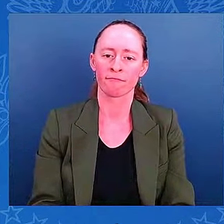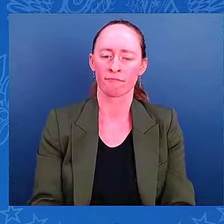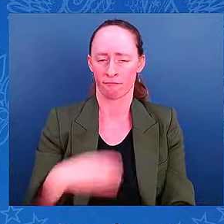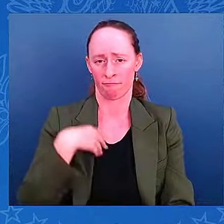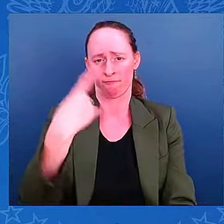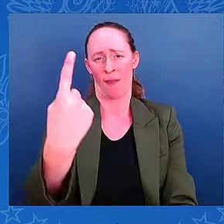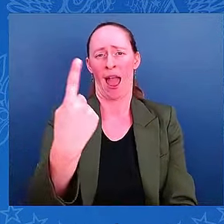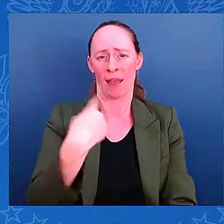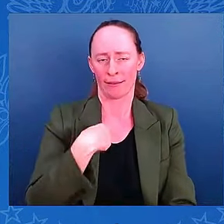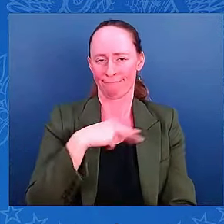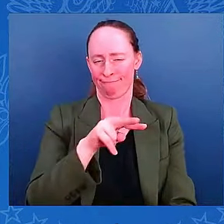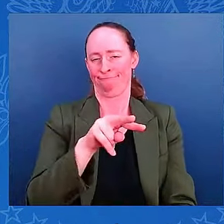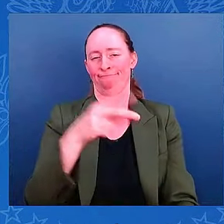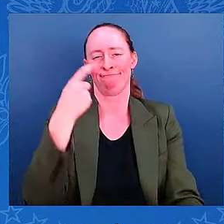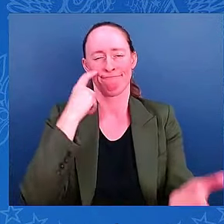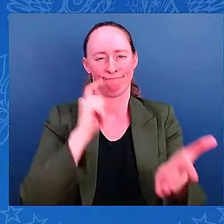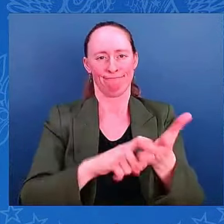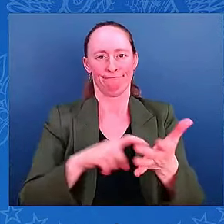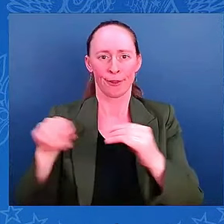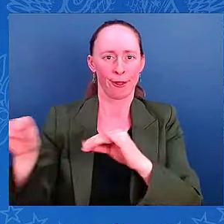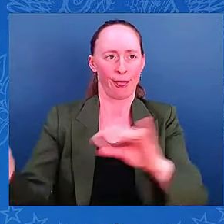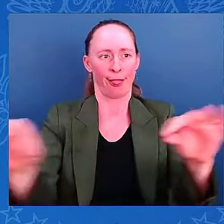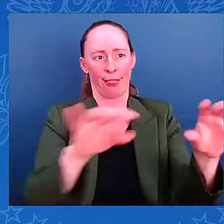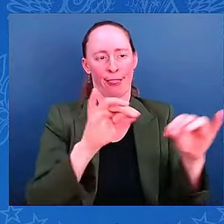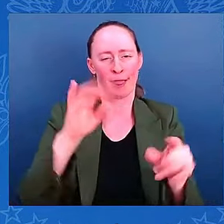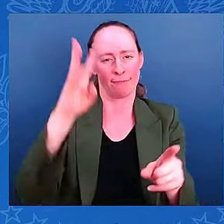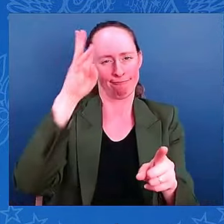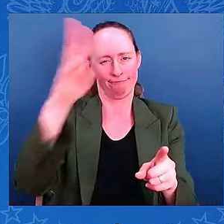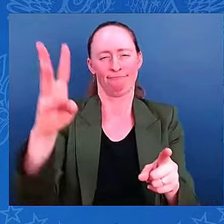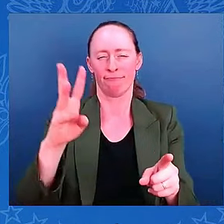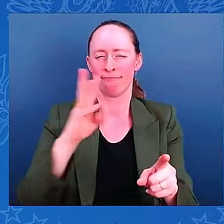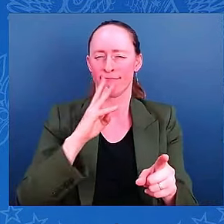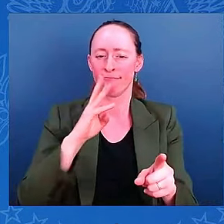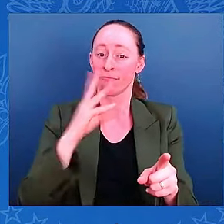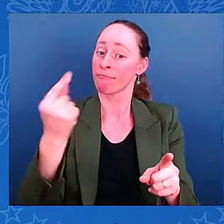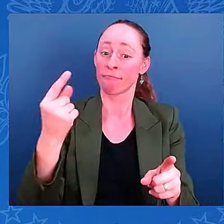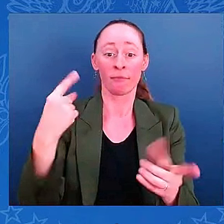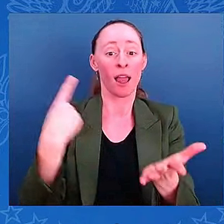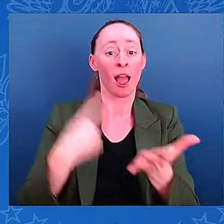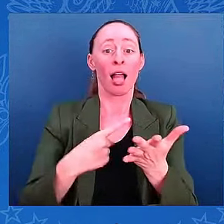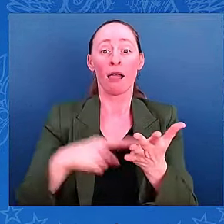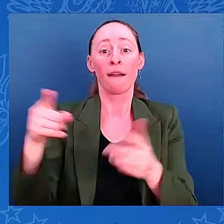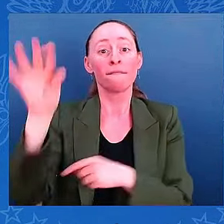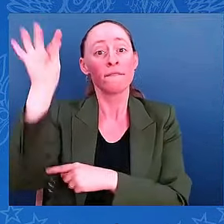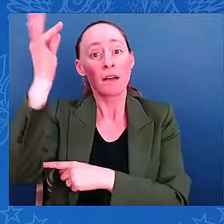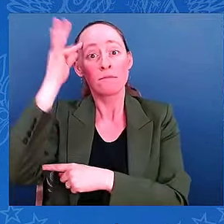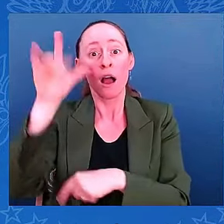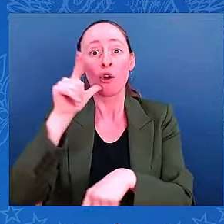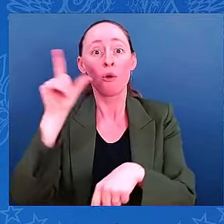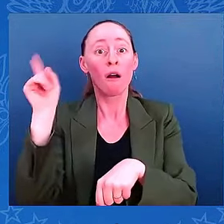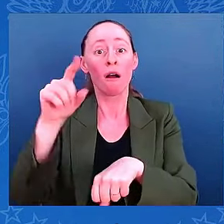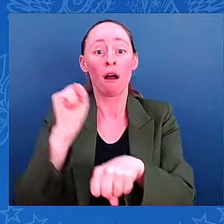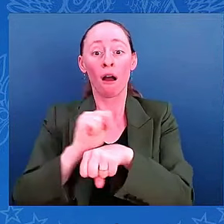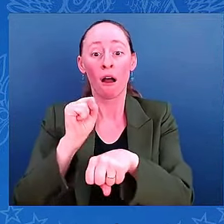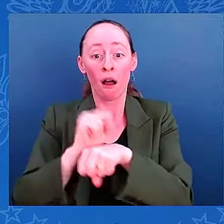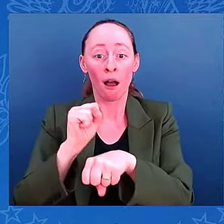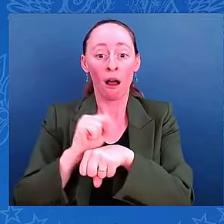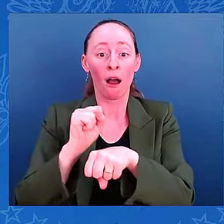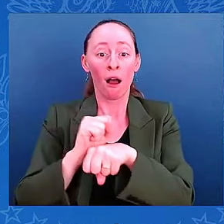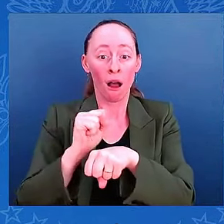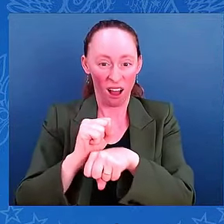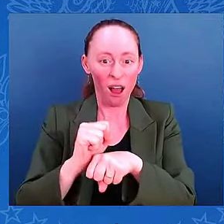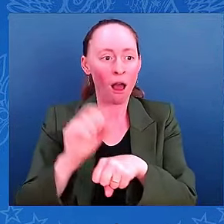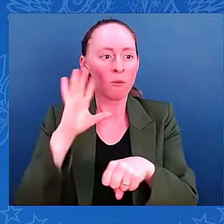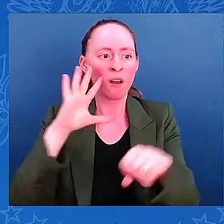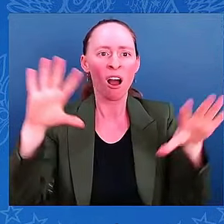the federal employees who are actually delivering assistance will take an individual's land. And that is causing individual